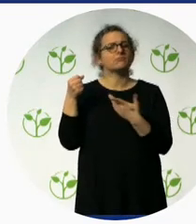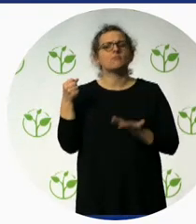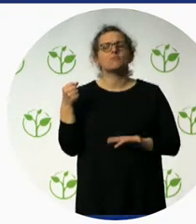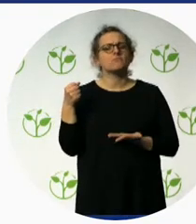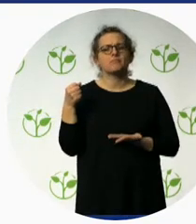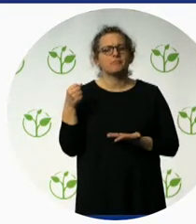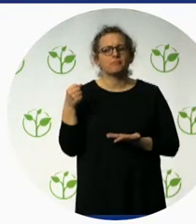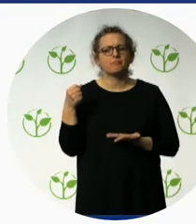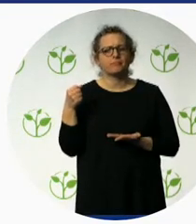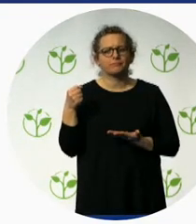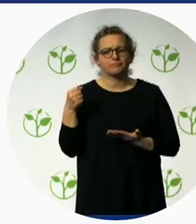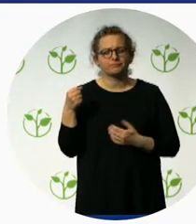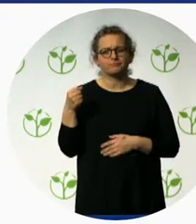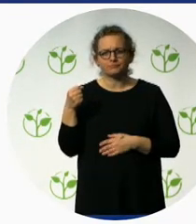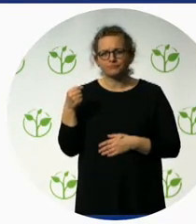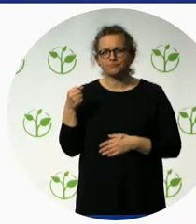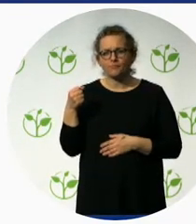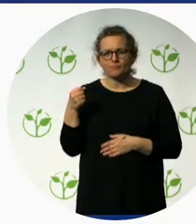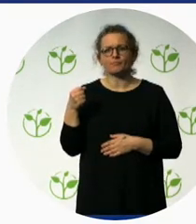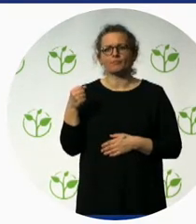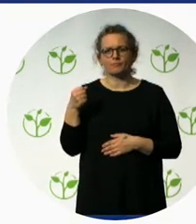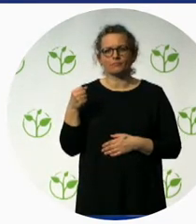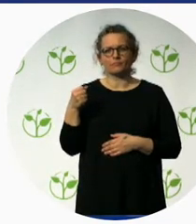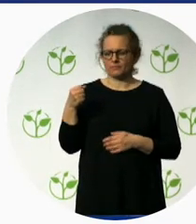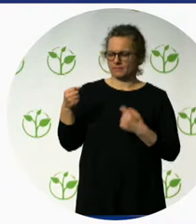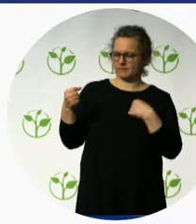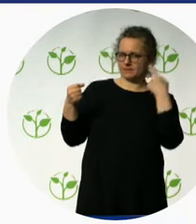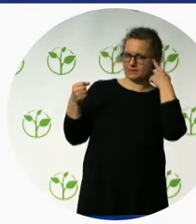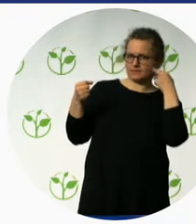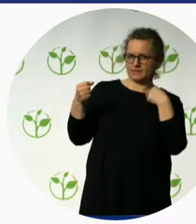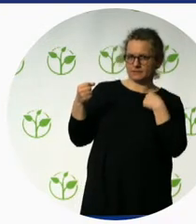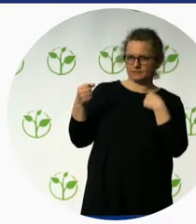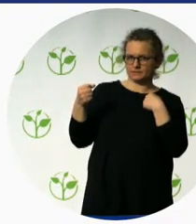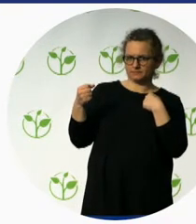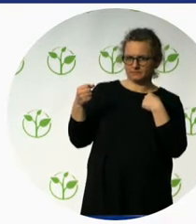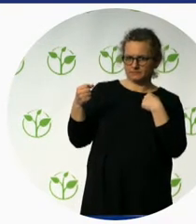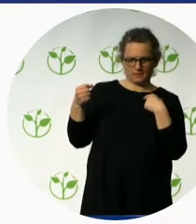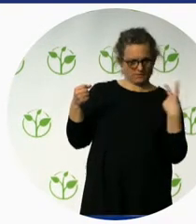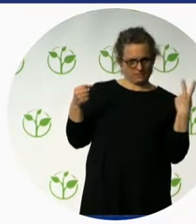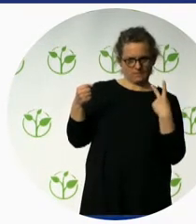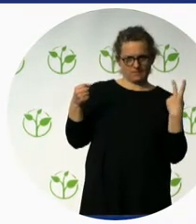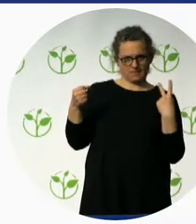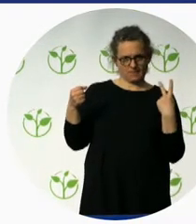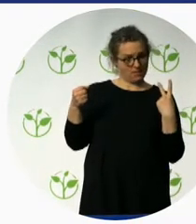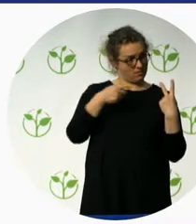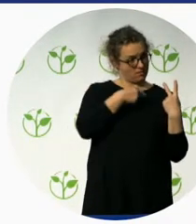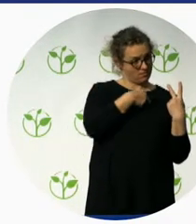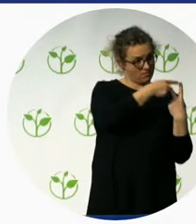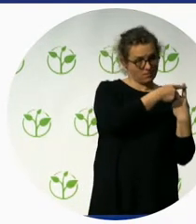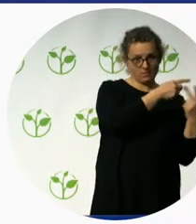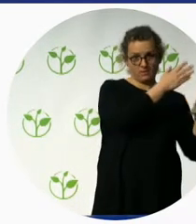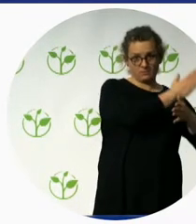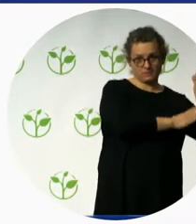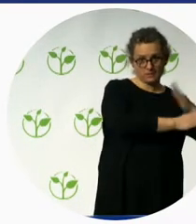could not choose one disability to focus on accessible travel. So, it was like implementing universal design concepts,